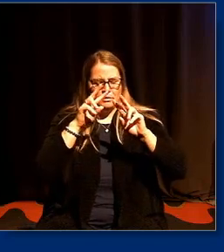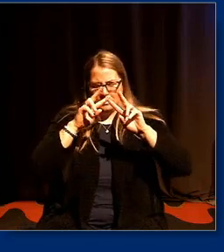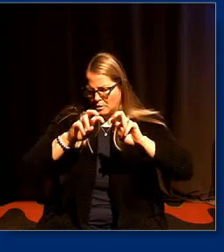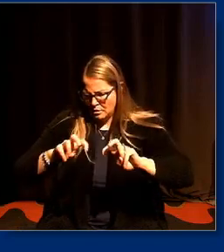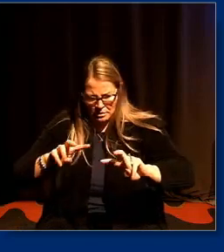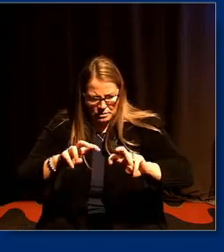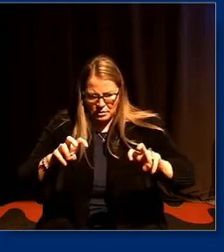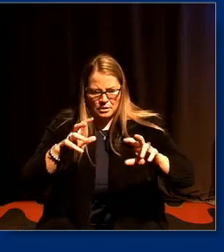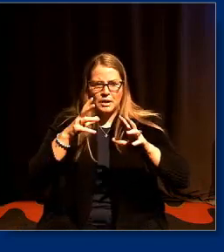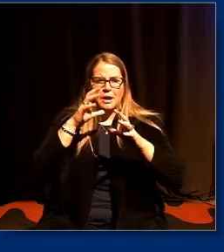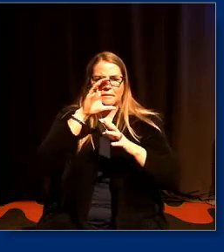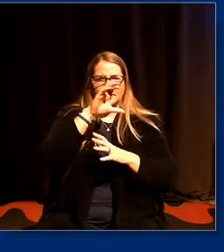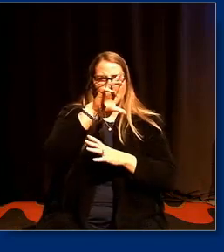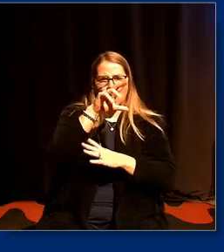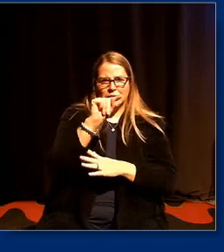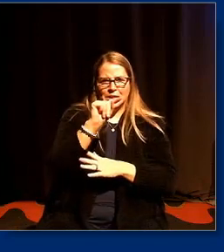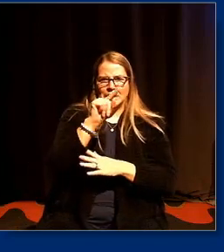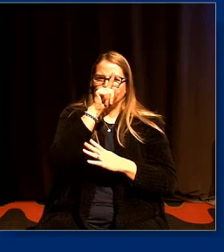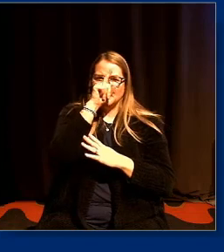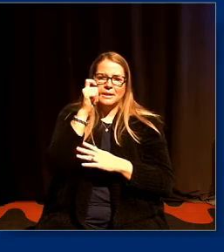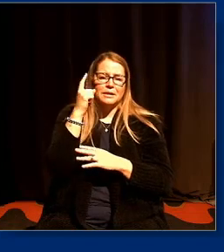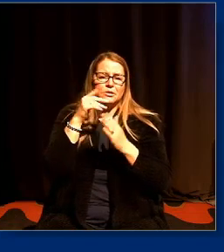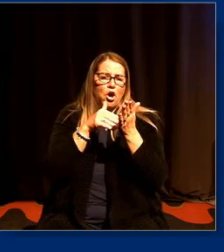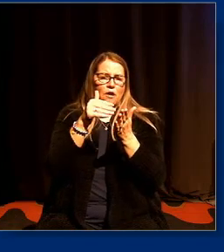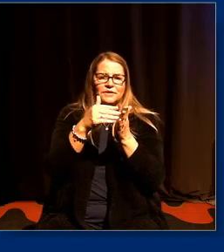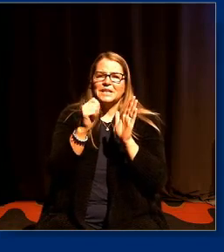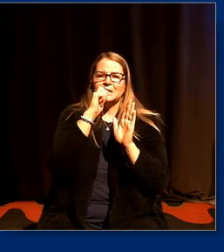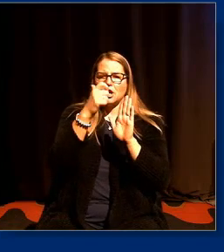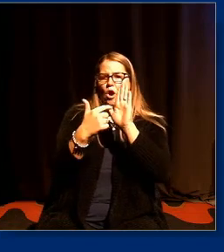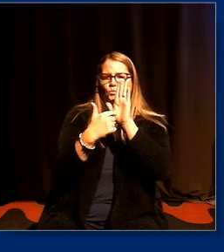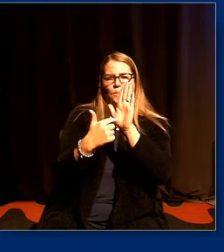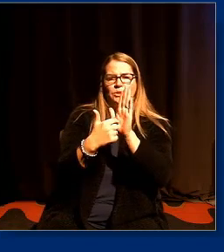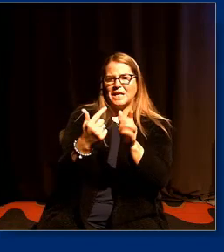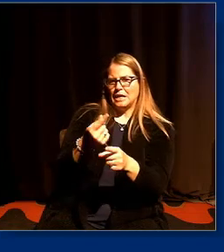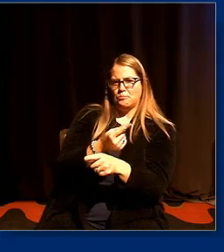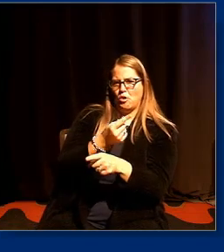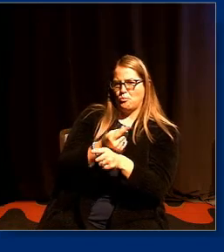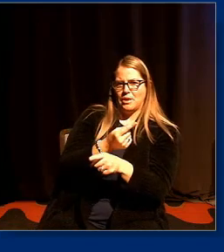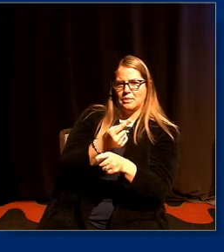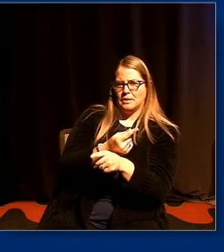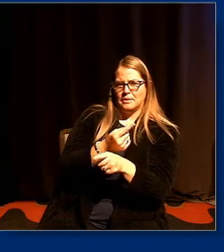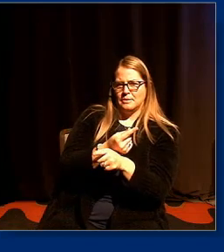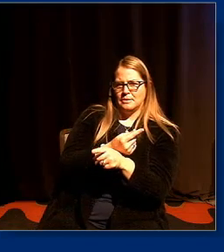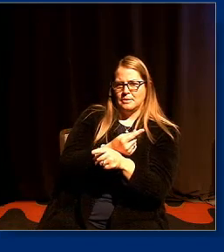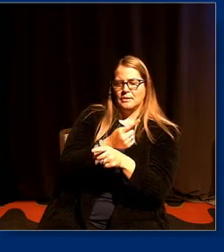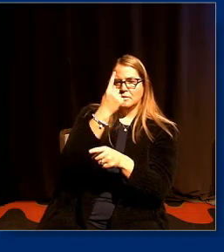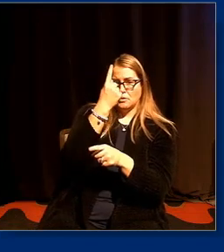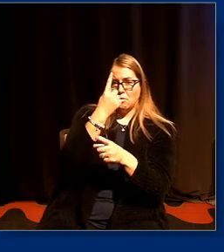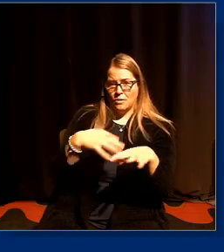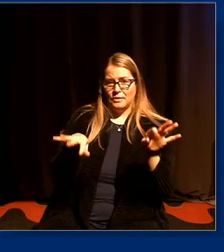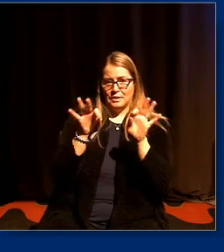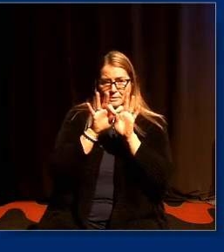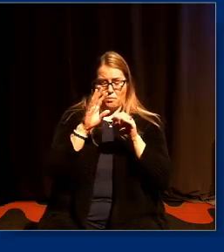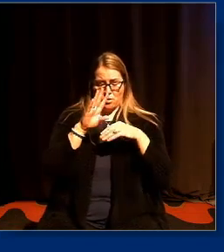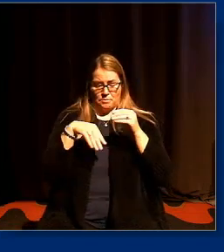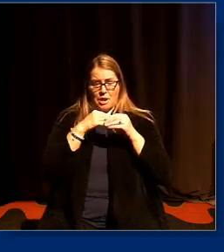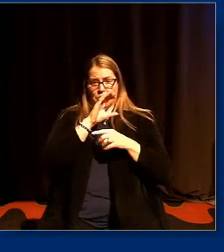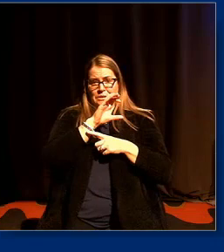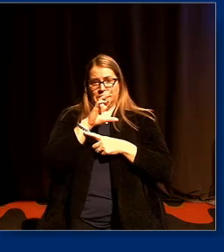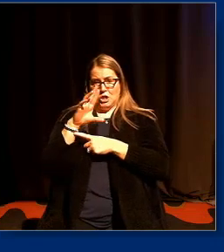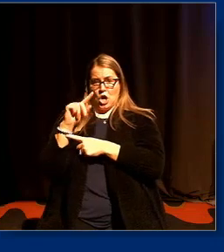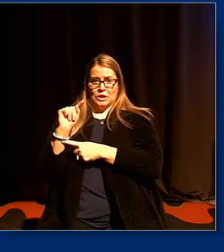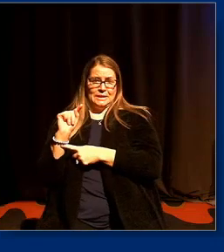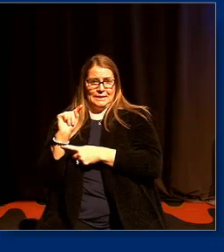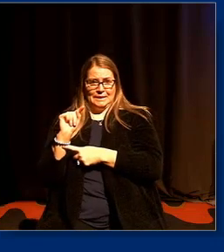crt does it's it's hugely misrepresented at the moment i always think one of the key things about crt is that it